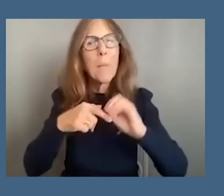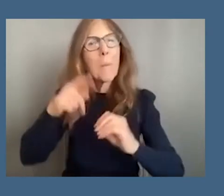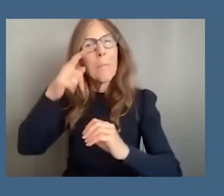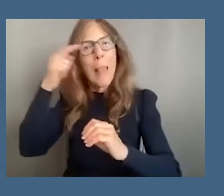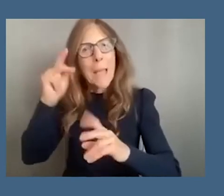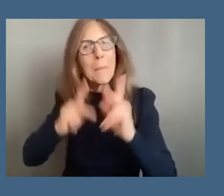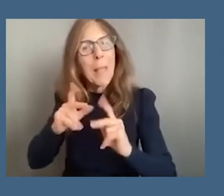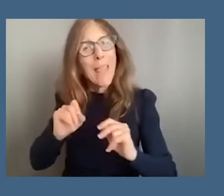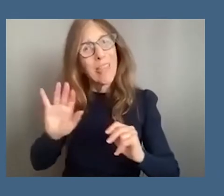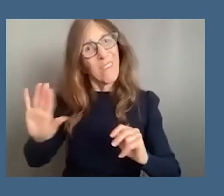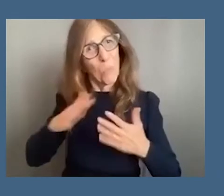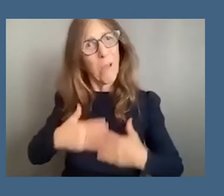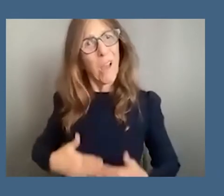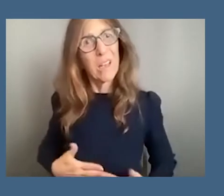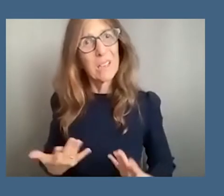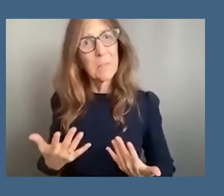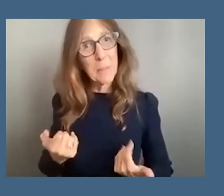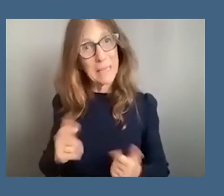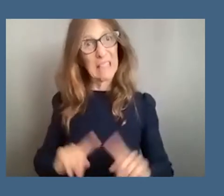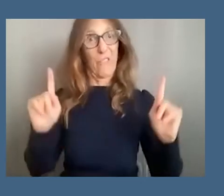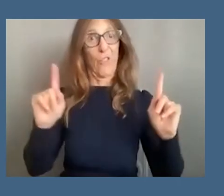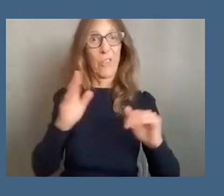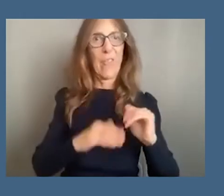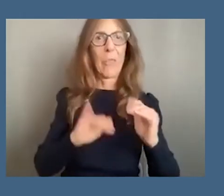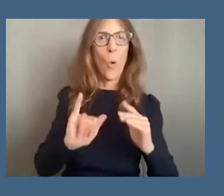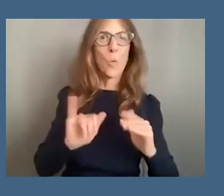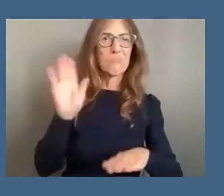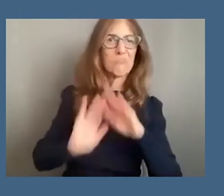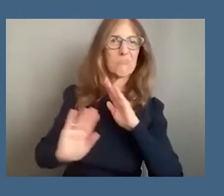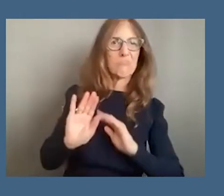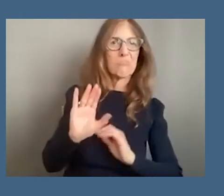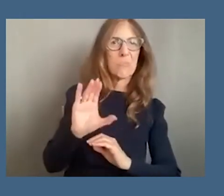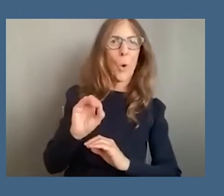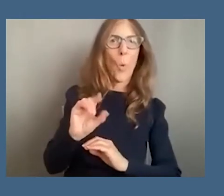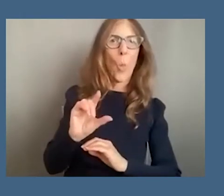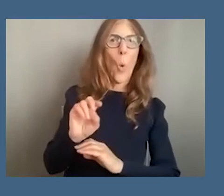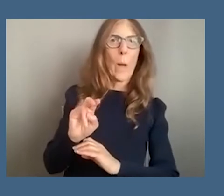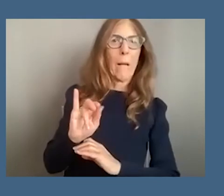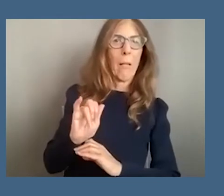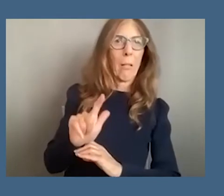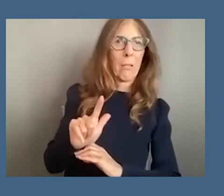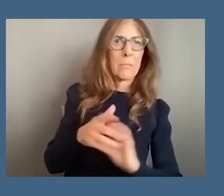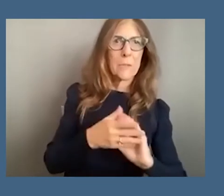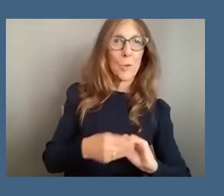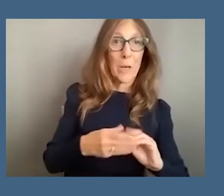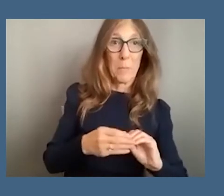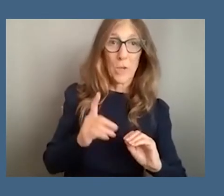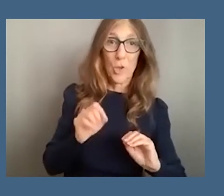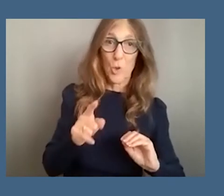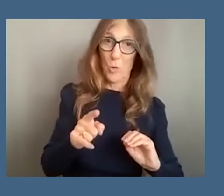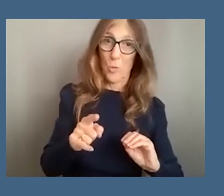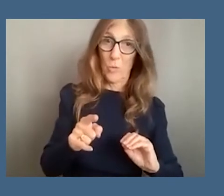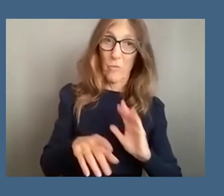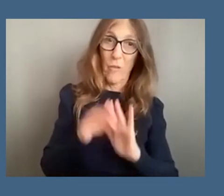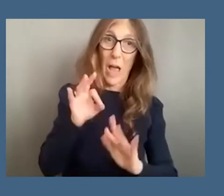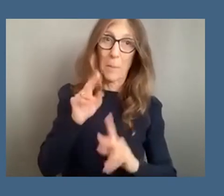and their bodies that's different than these kind of colonial narratives um do you find pushback on that